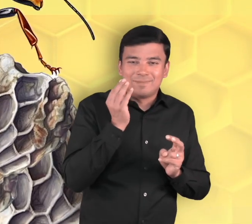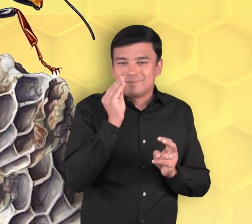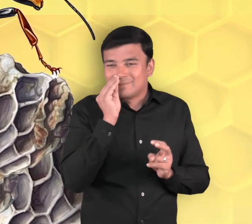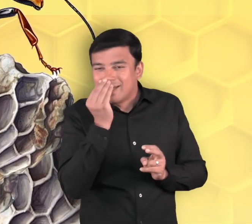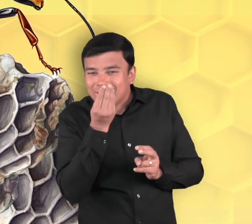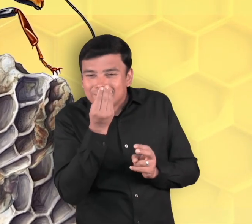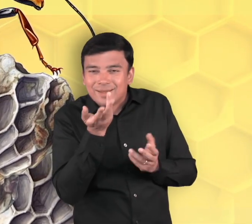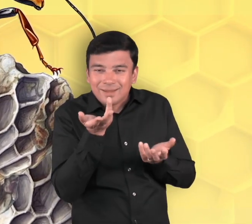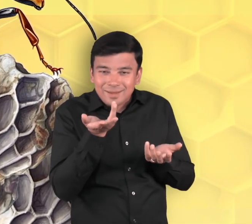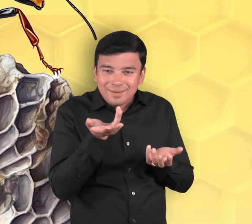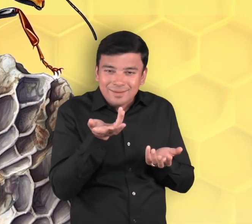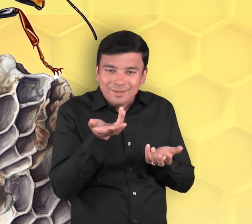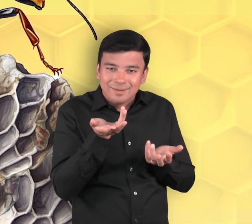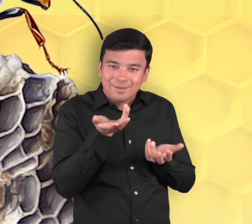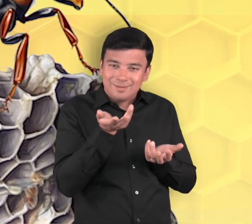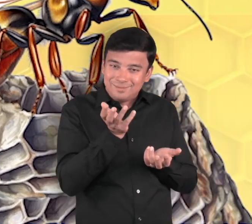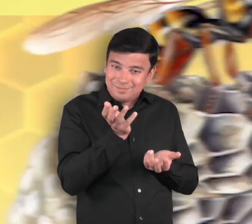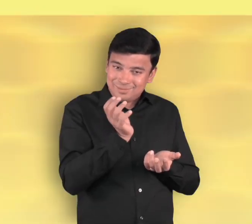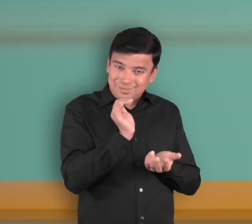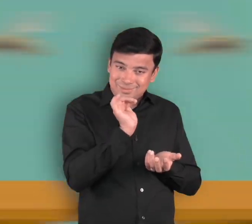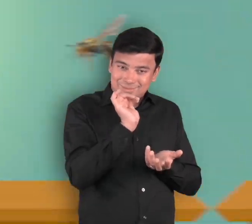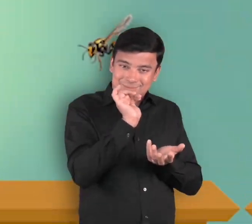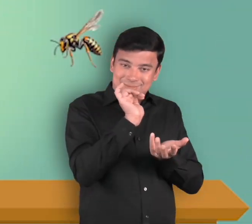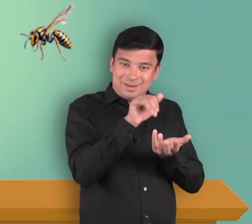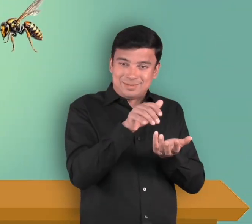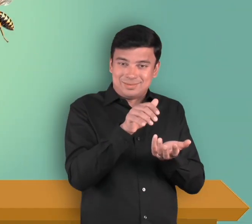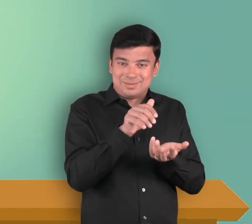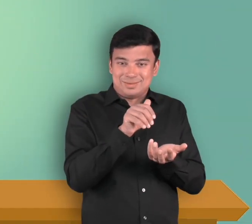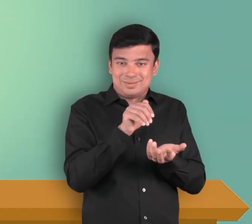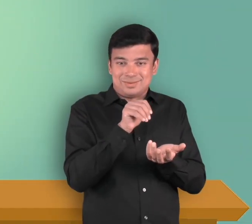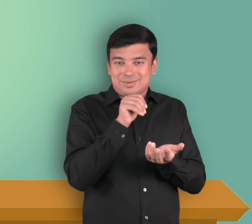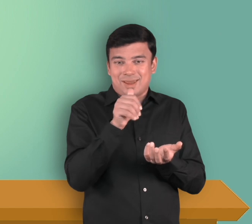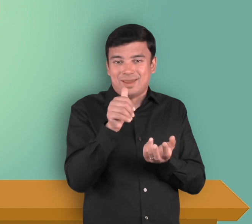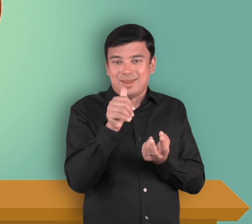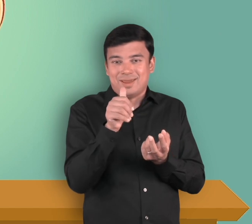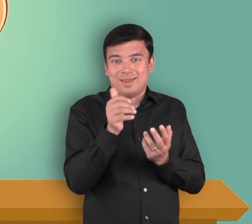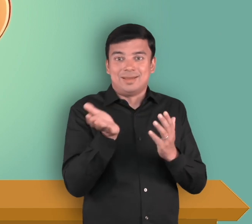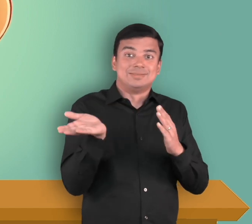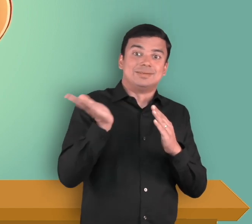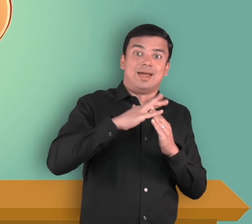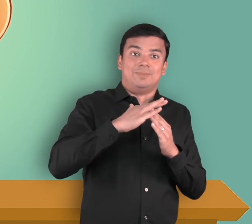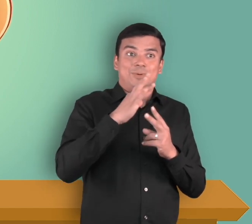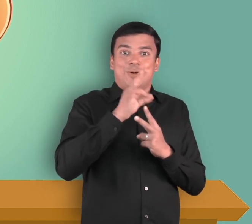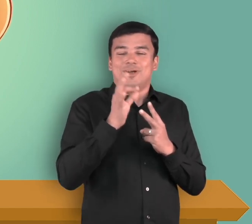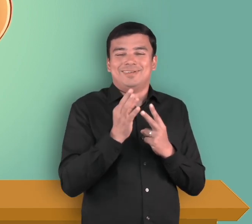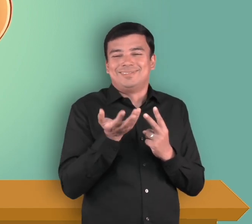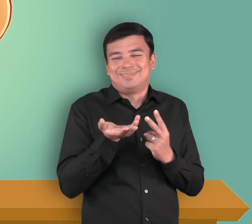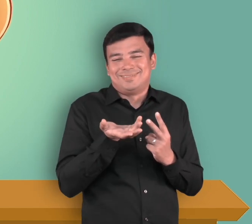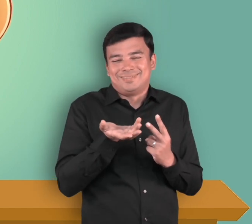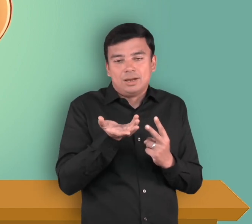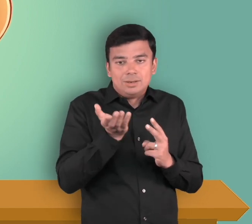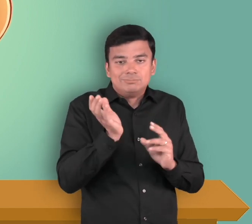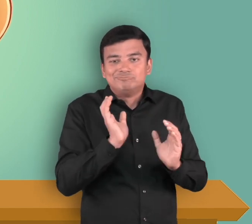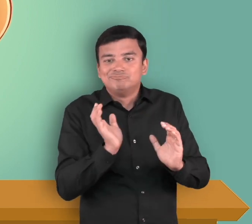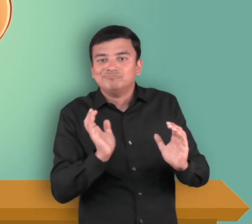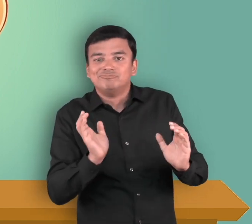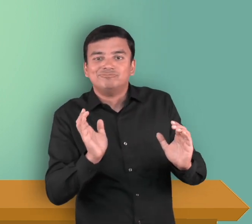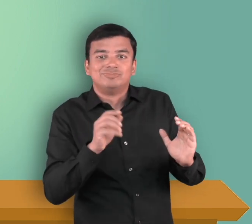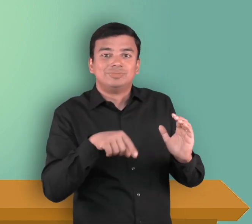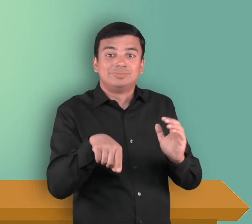Other interesting facts It is hard not to swap at a wasp and fly around you.